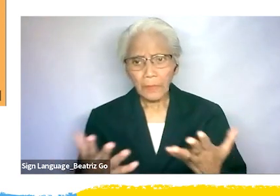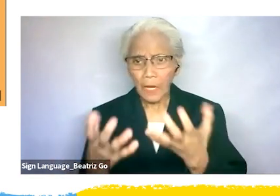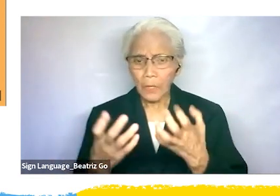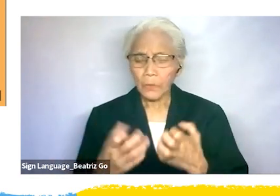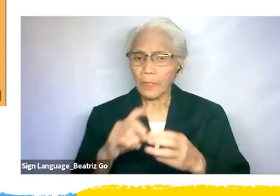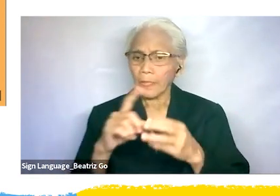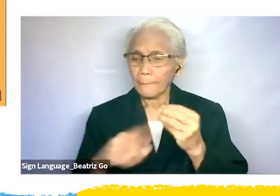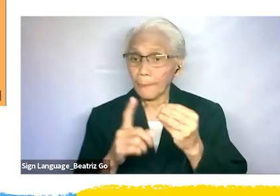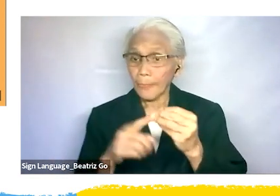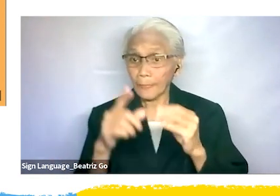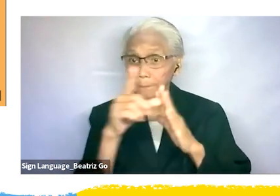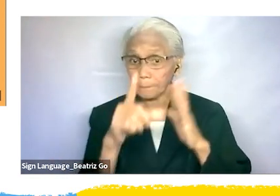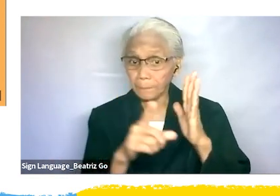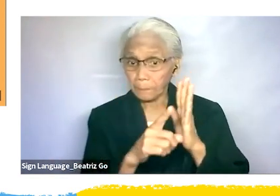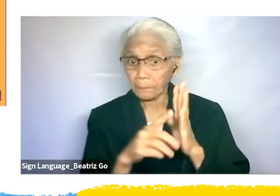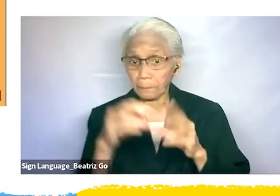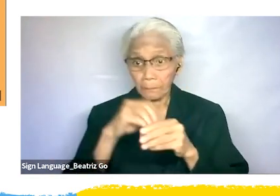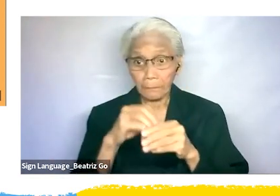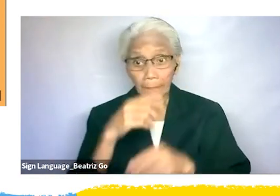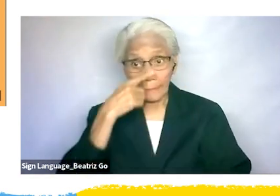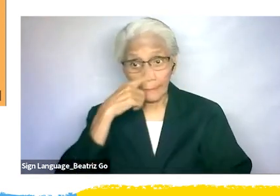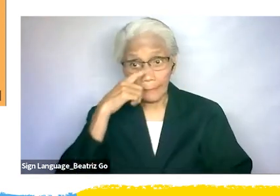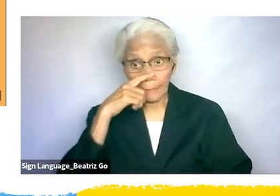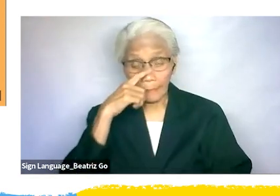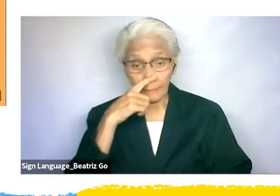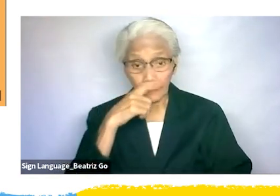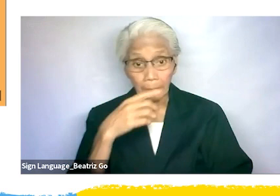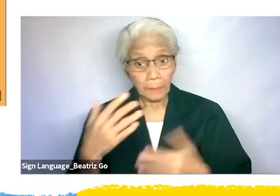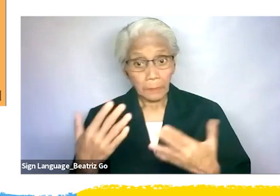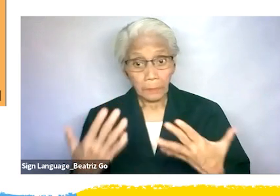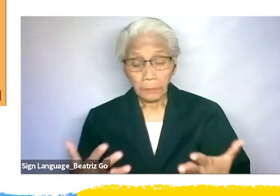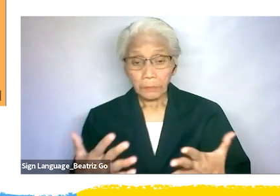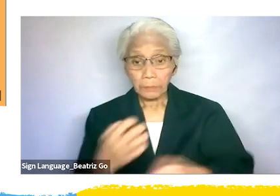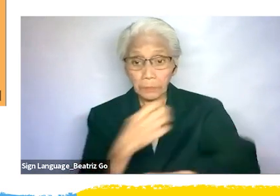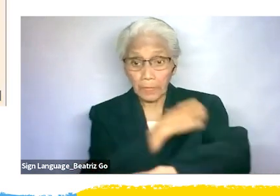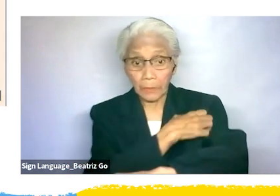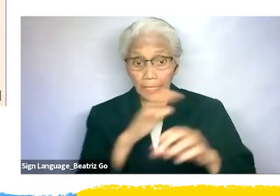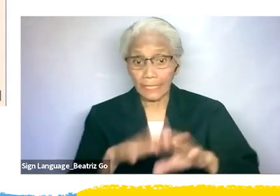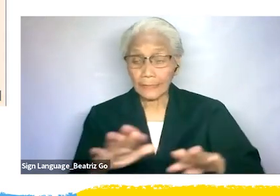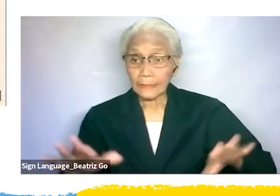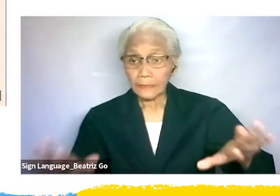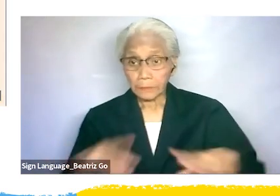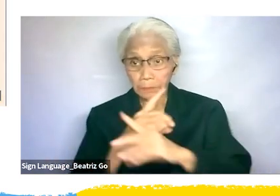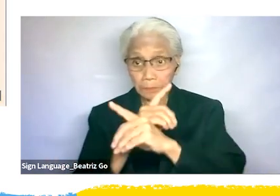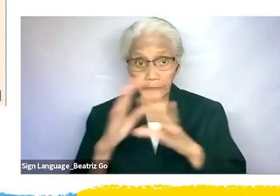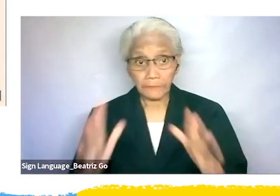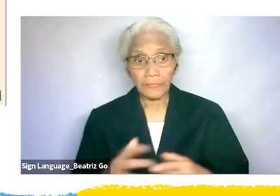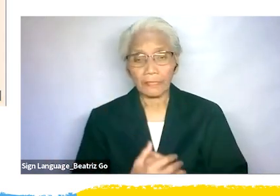of NHIs in empowering children human rights defenders I have a